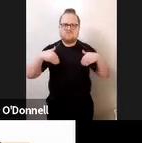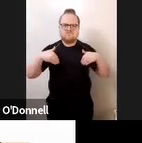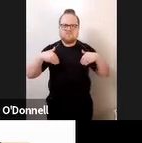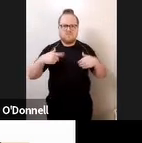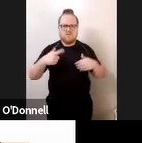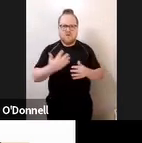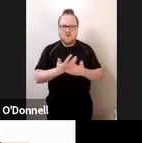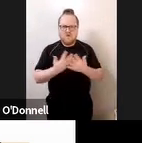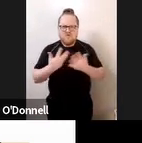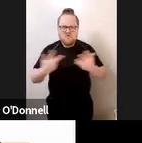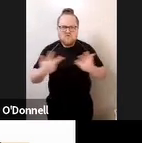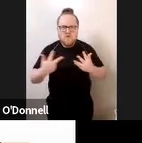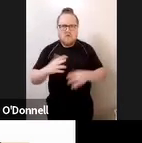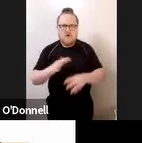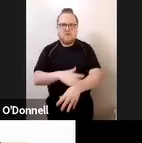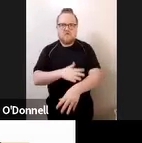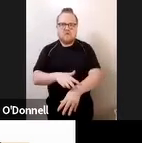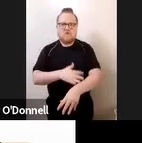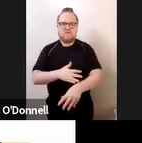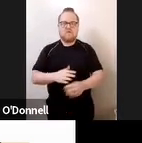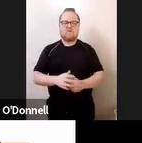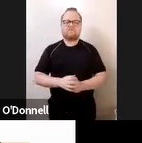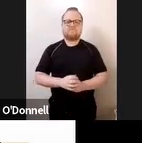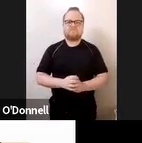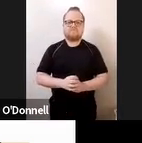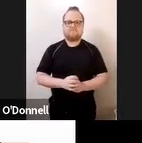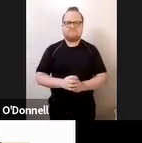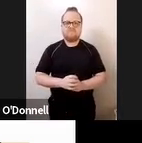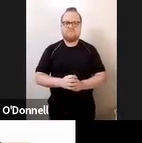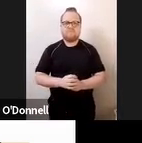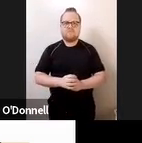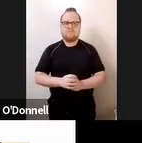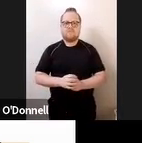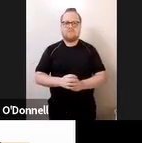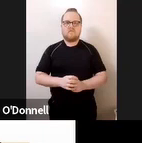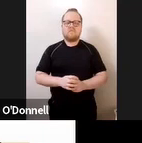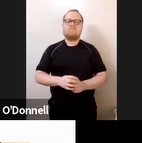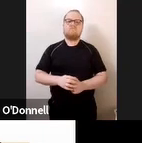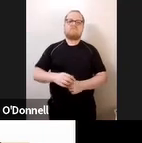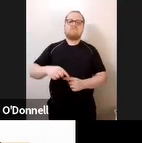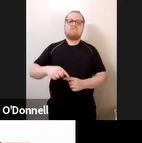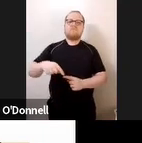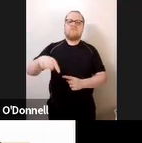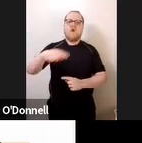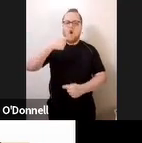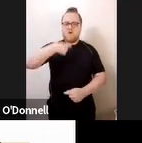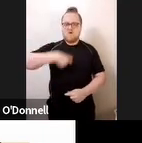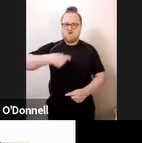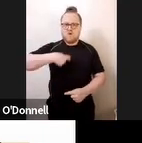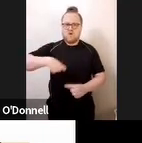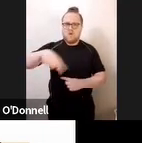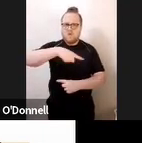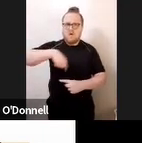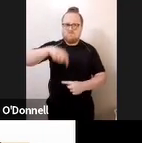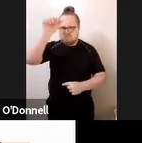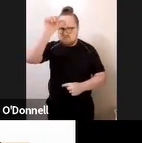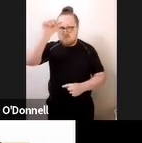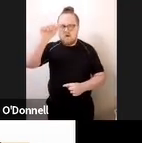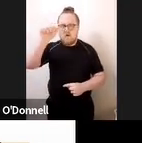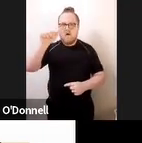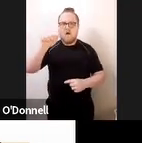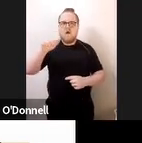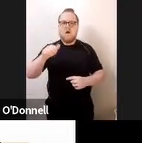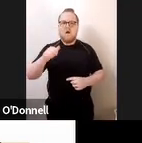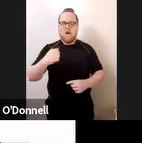We know that self-disclosure is a rather complex topic, don't we, when it comes to social